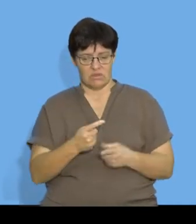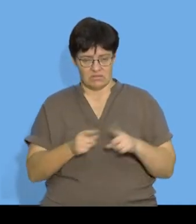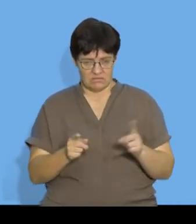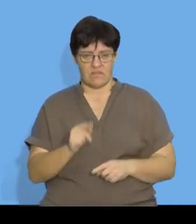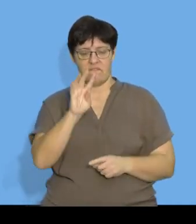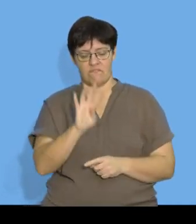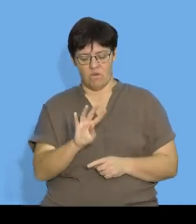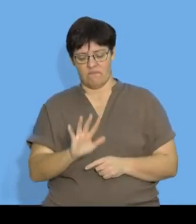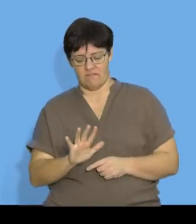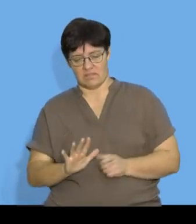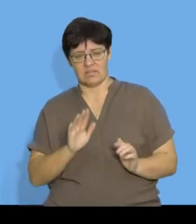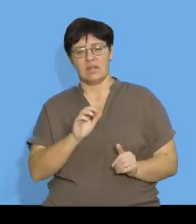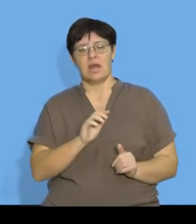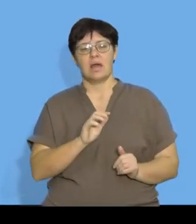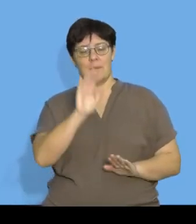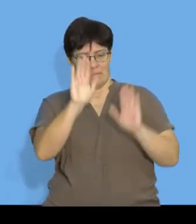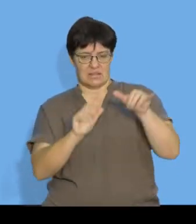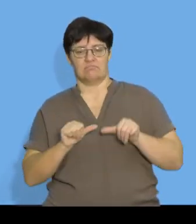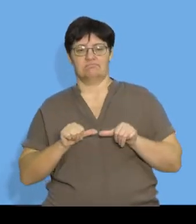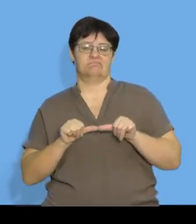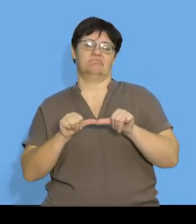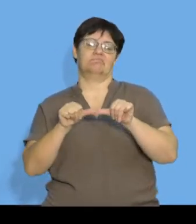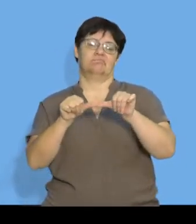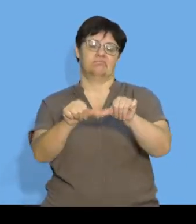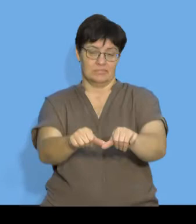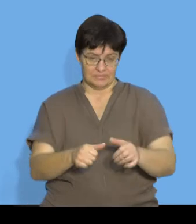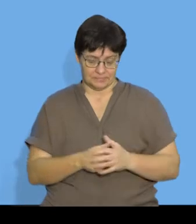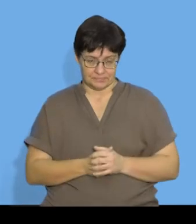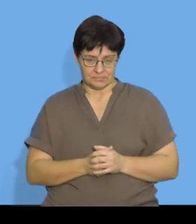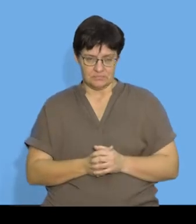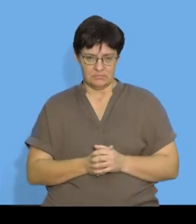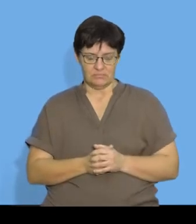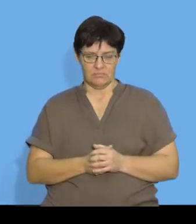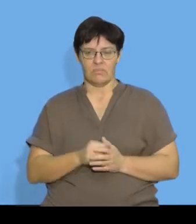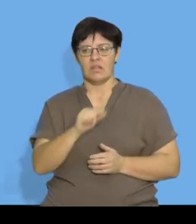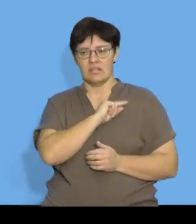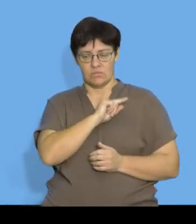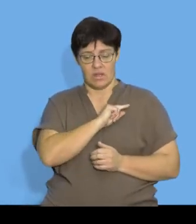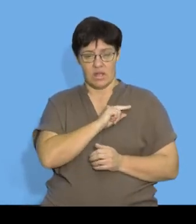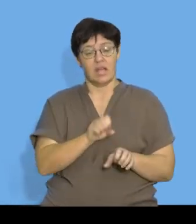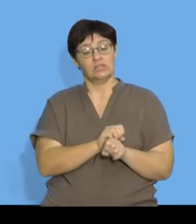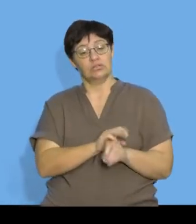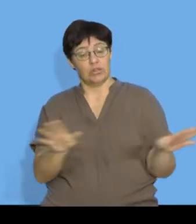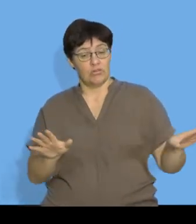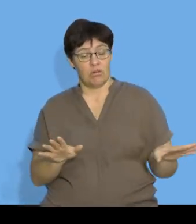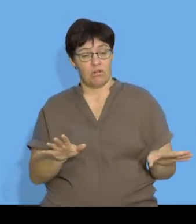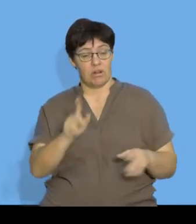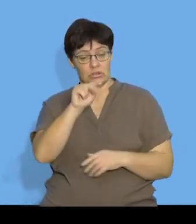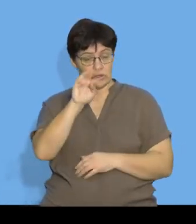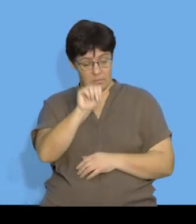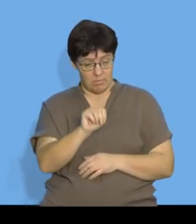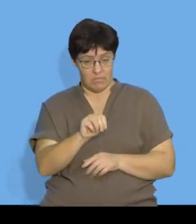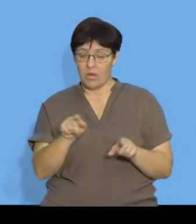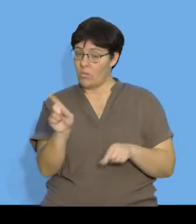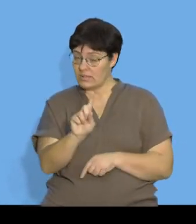then 4 differences, and this pattern will continue going on. So that's why I can say that the general term is equal